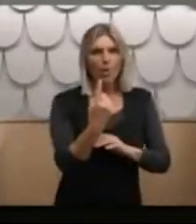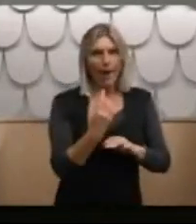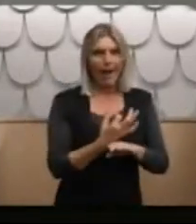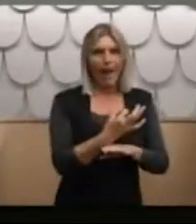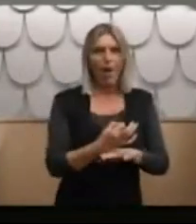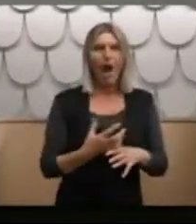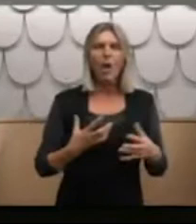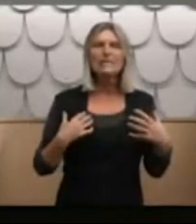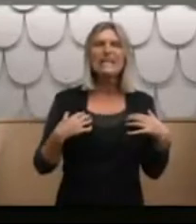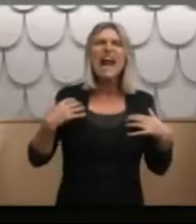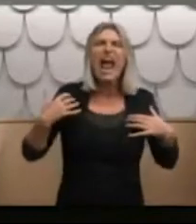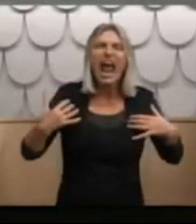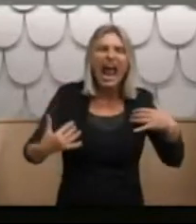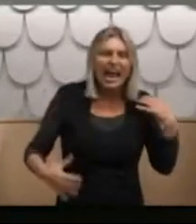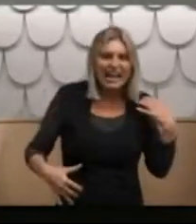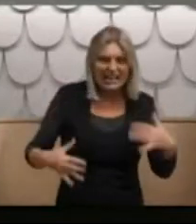agony.